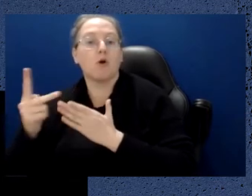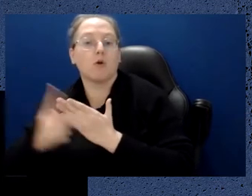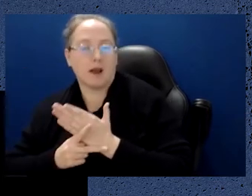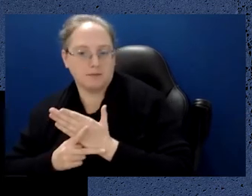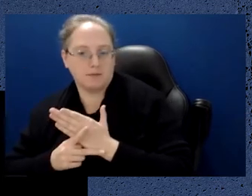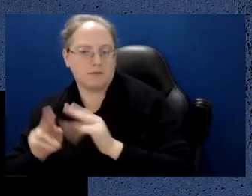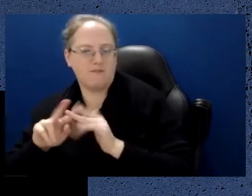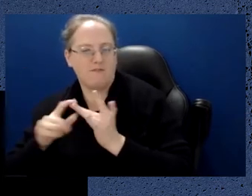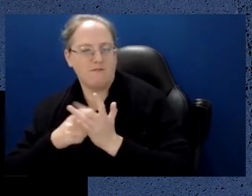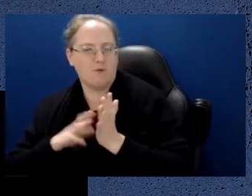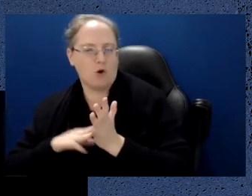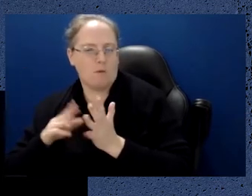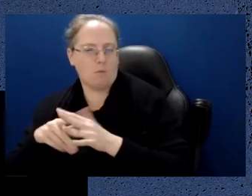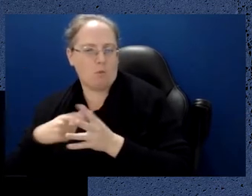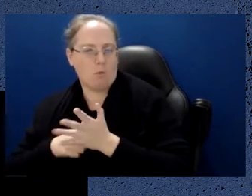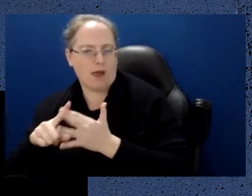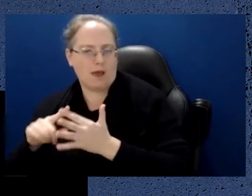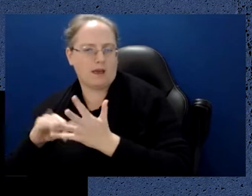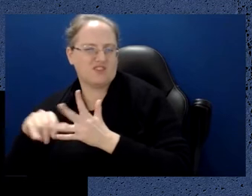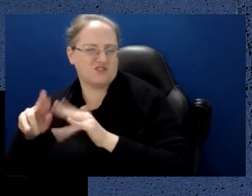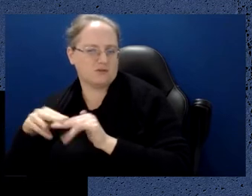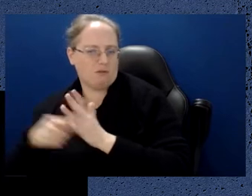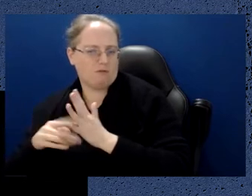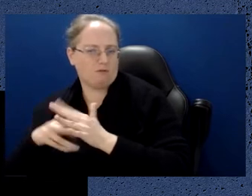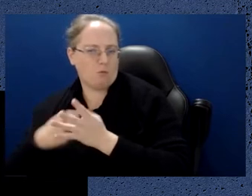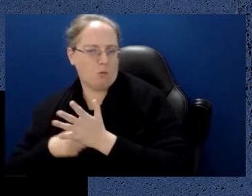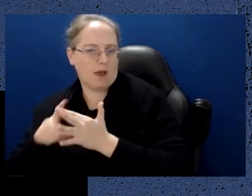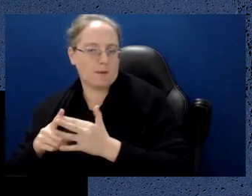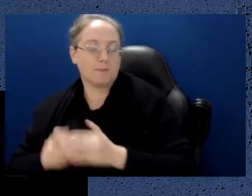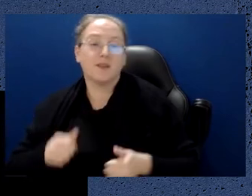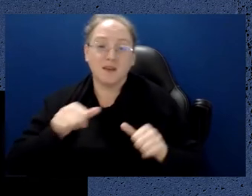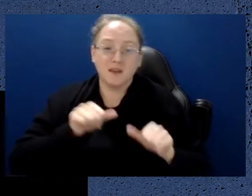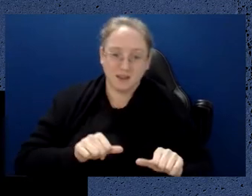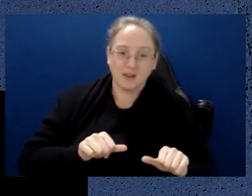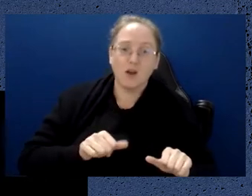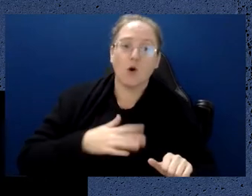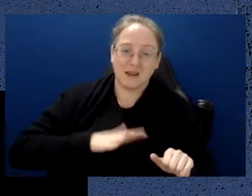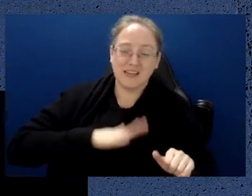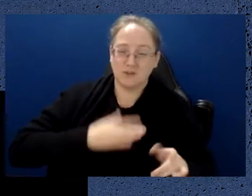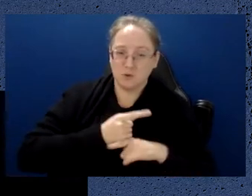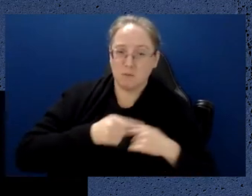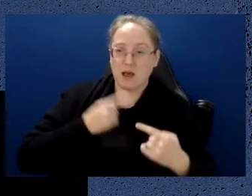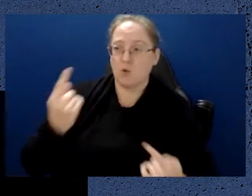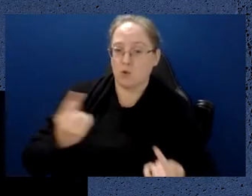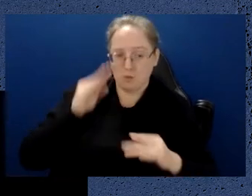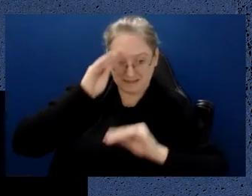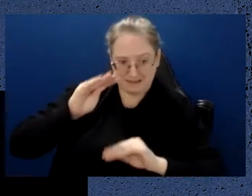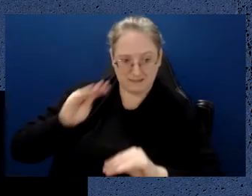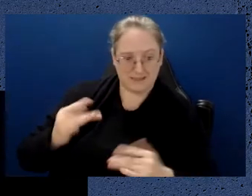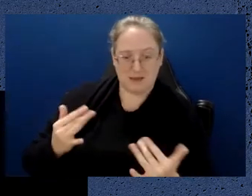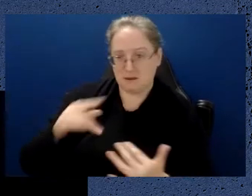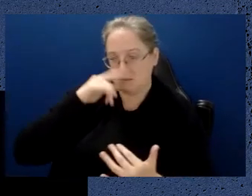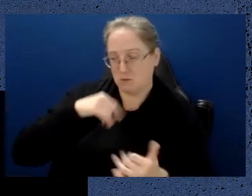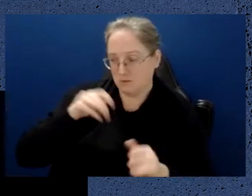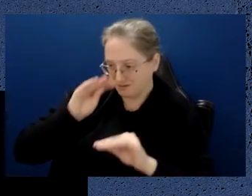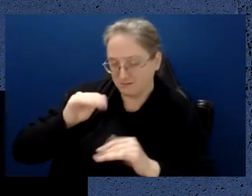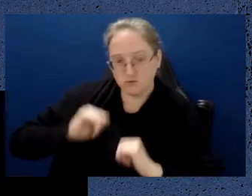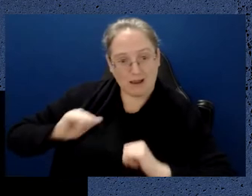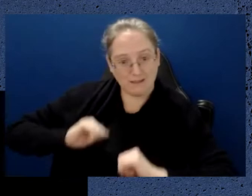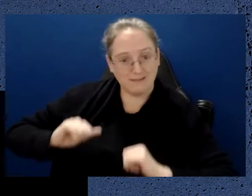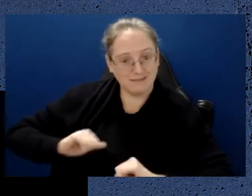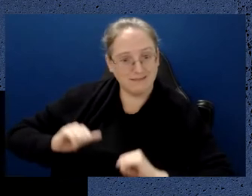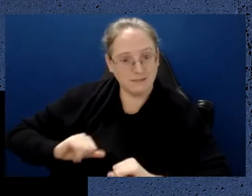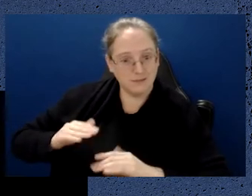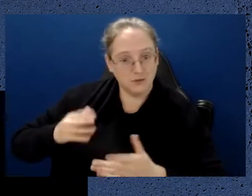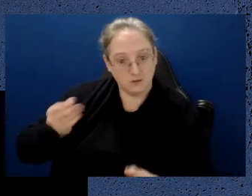in all of that, we really need to think of quantum workforce training. And that's happening at universities at Melbourne University. We've got